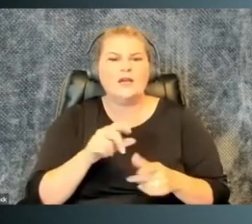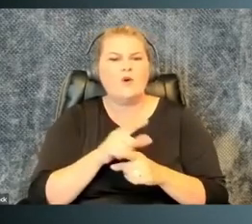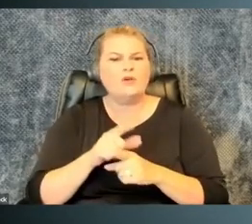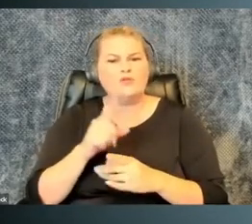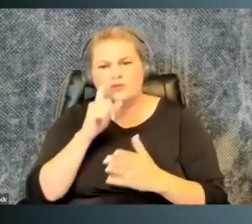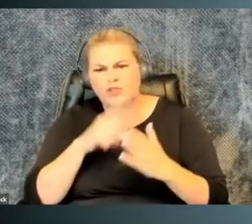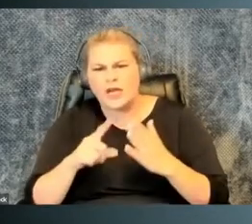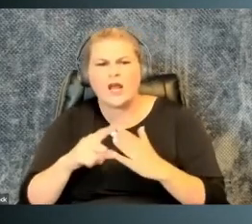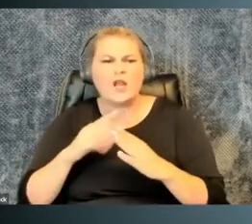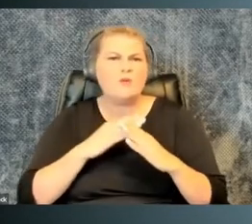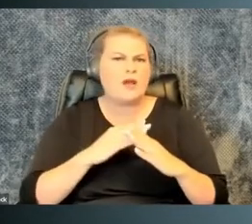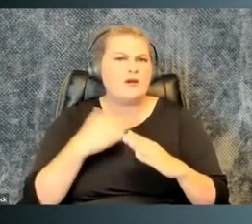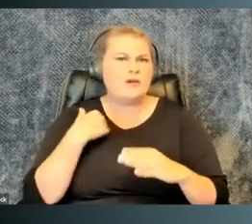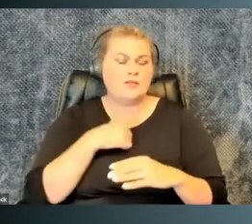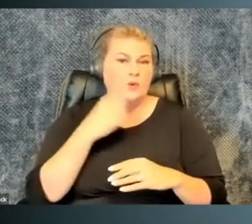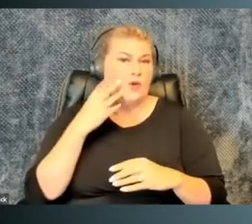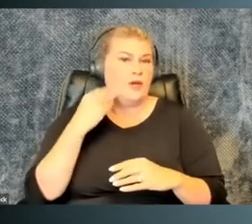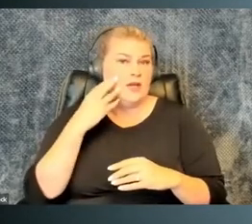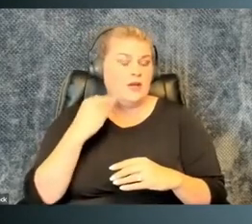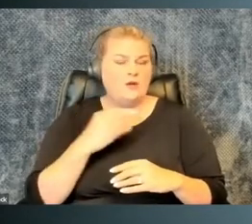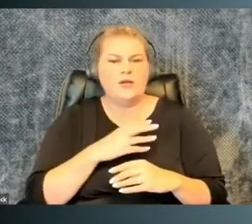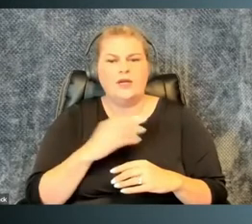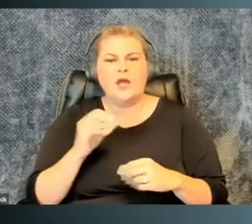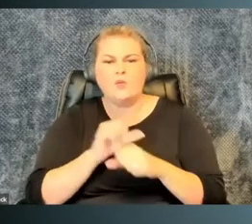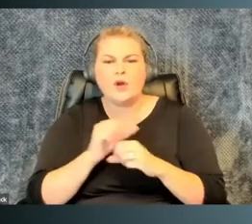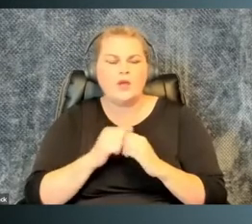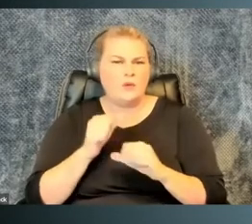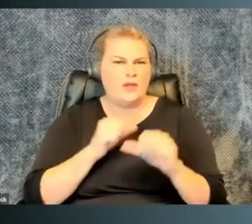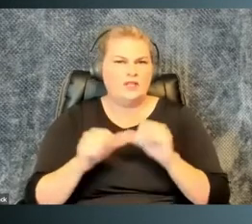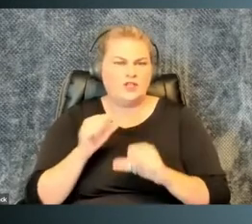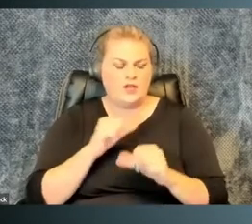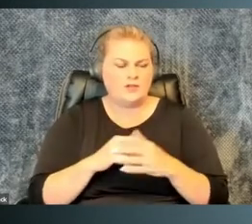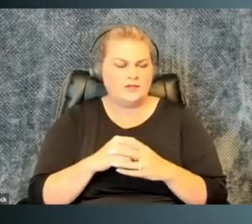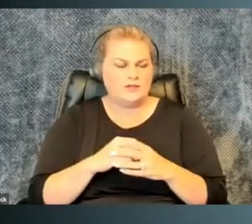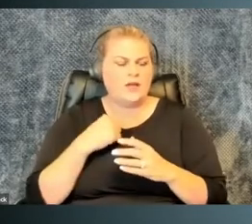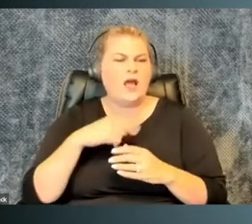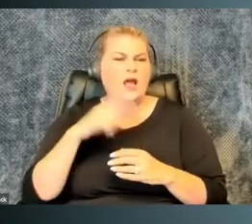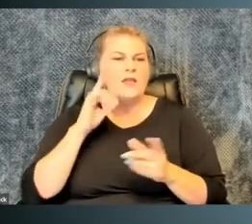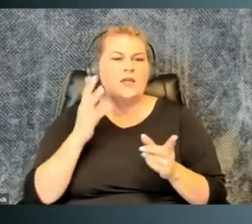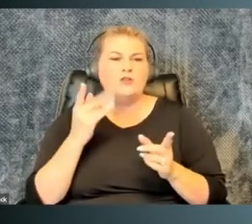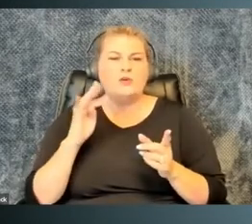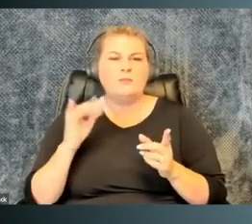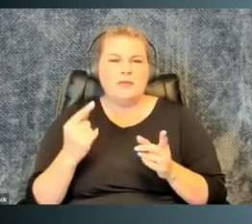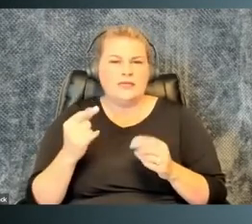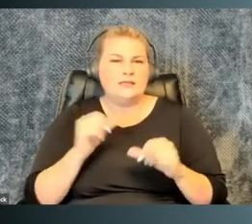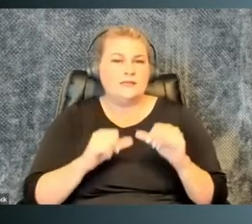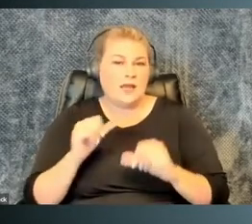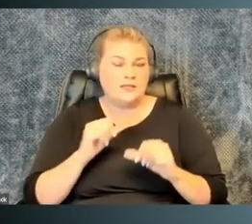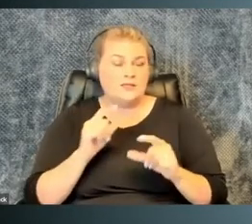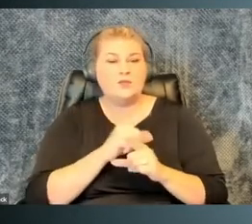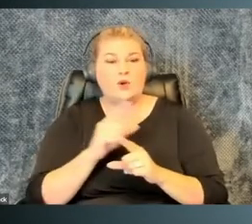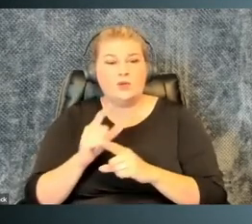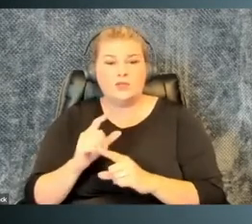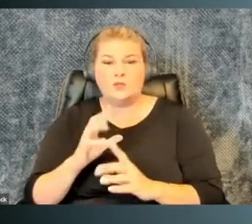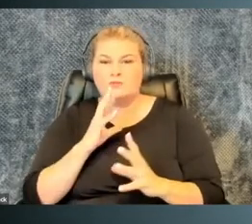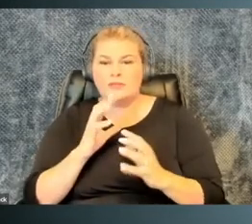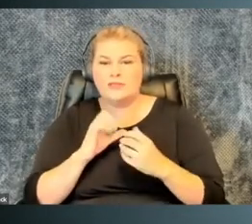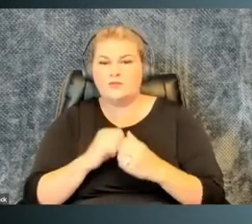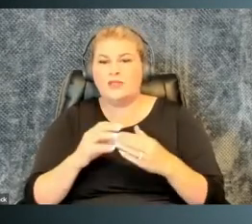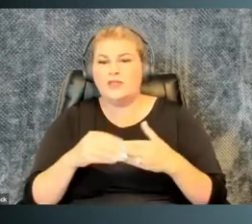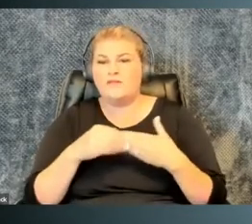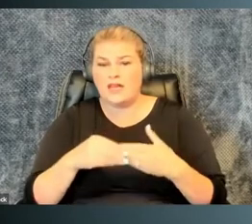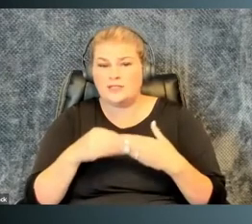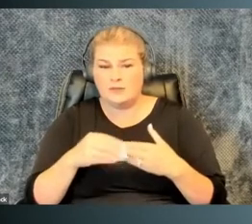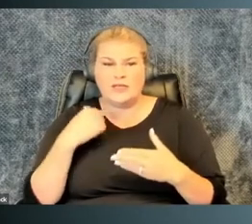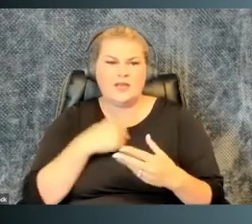in on writing, but also checking in on sort of the barriers we're encountering and working with one another. I think cripping the sciences